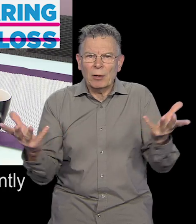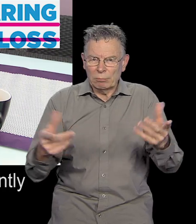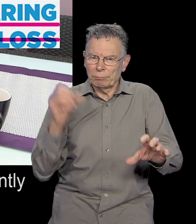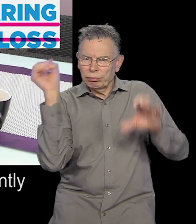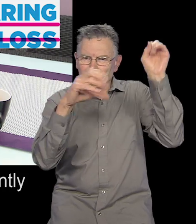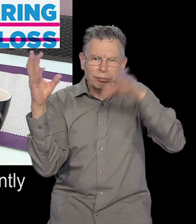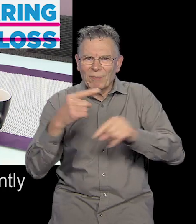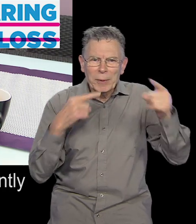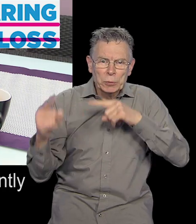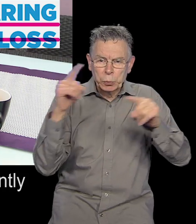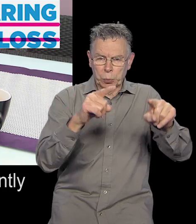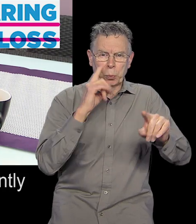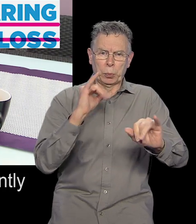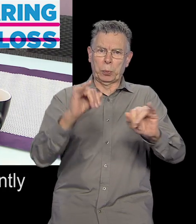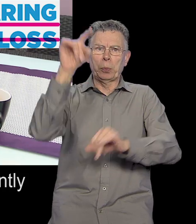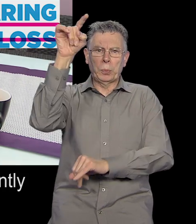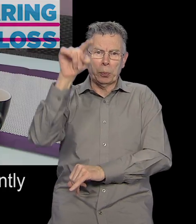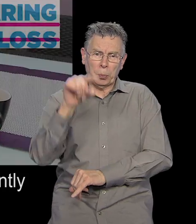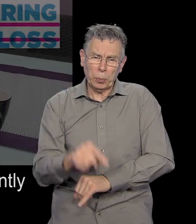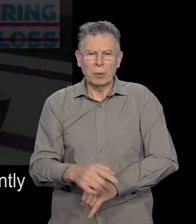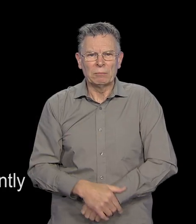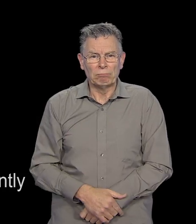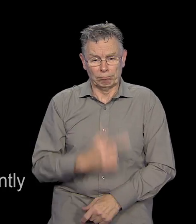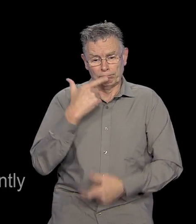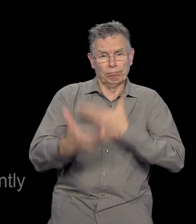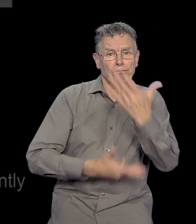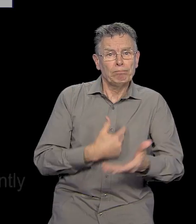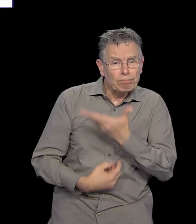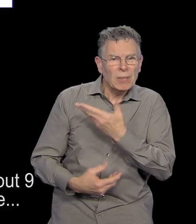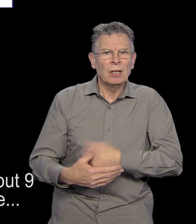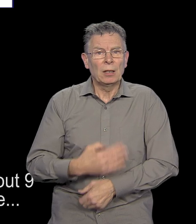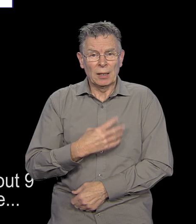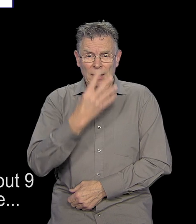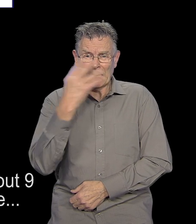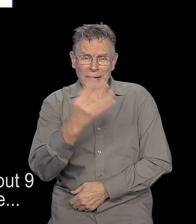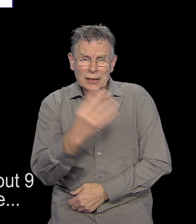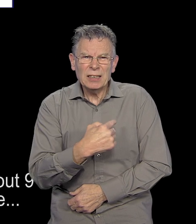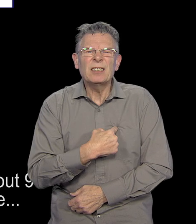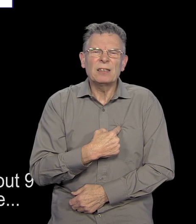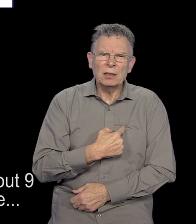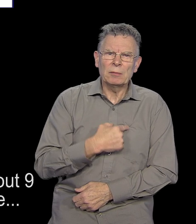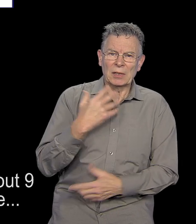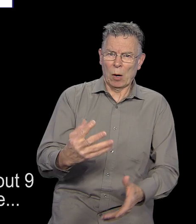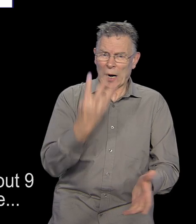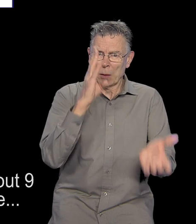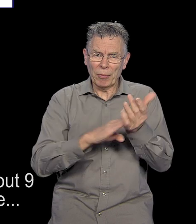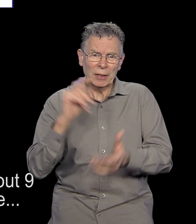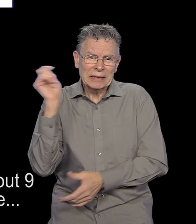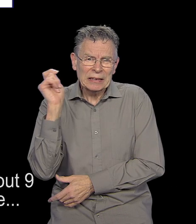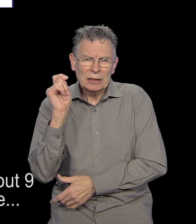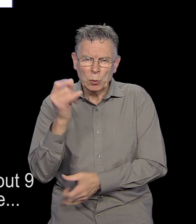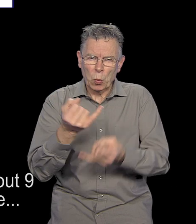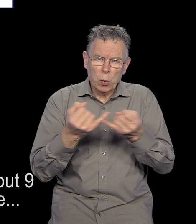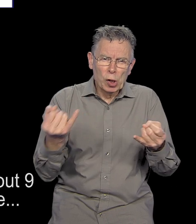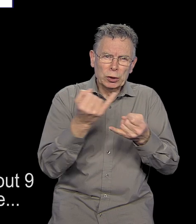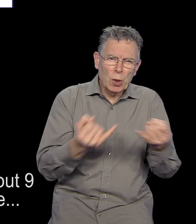support forums, significantly echoes this sentiment. Just turned 19 and had it for about nine months